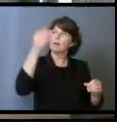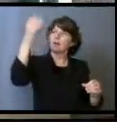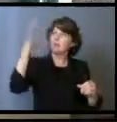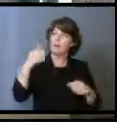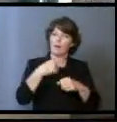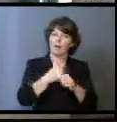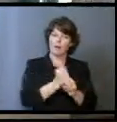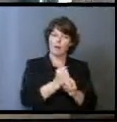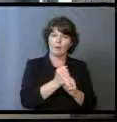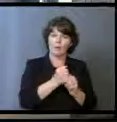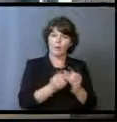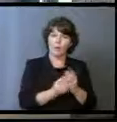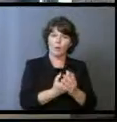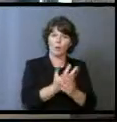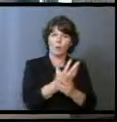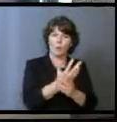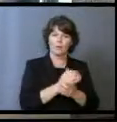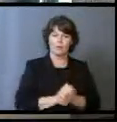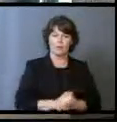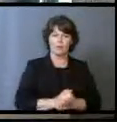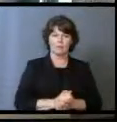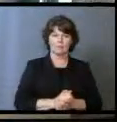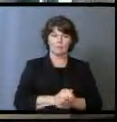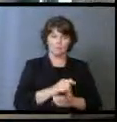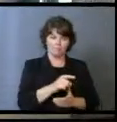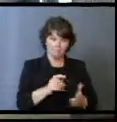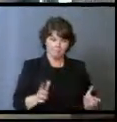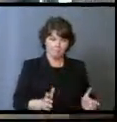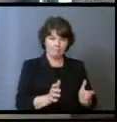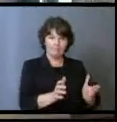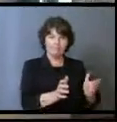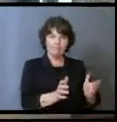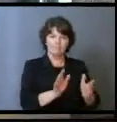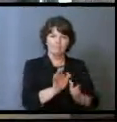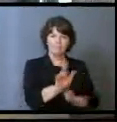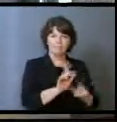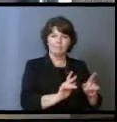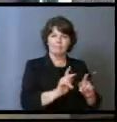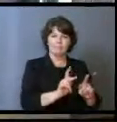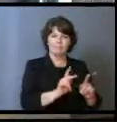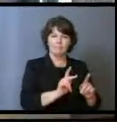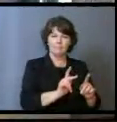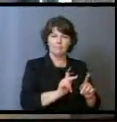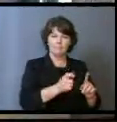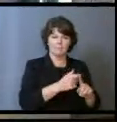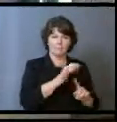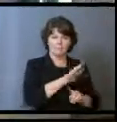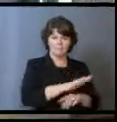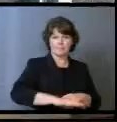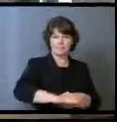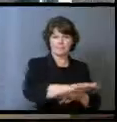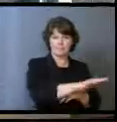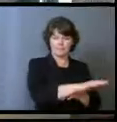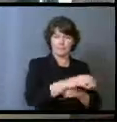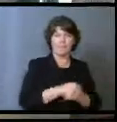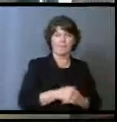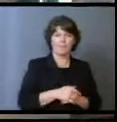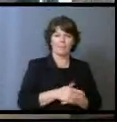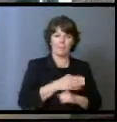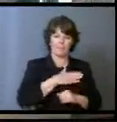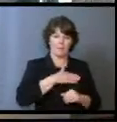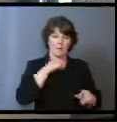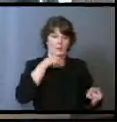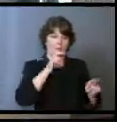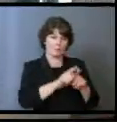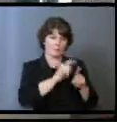it grow. He encouraged the Corinthians from 1 Corinthians 15, verse 58. Therefore, my dear